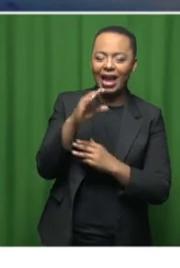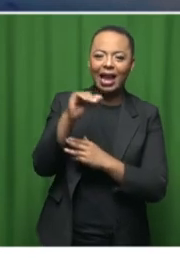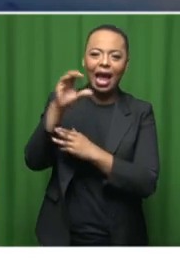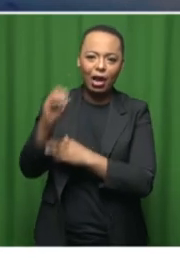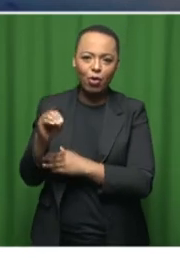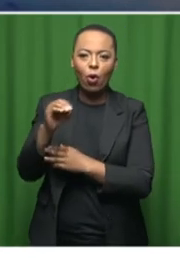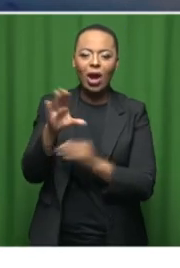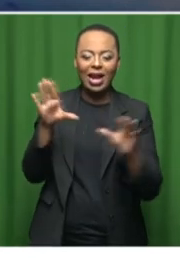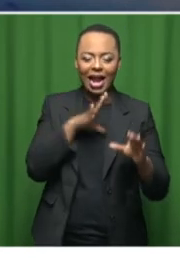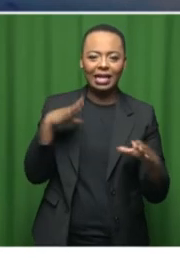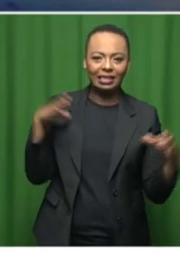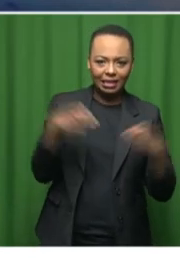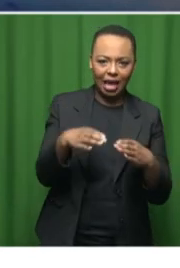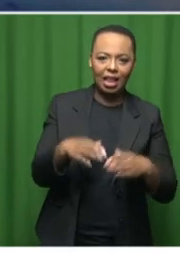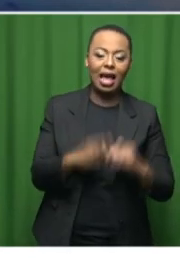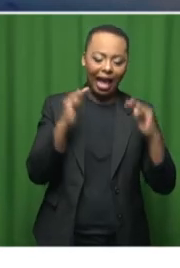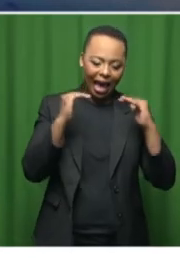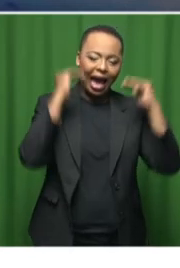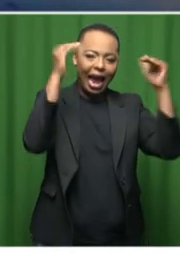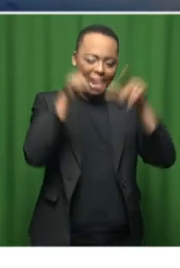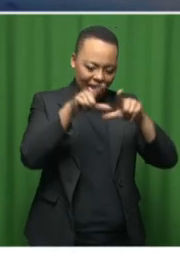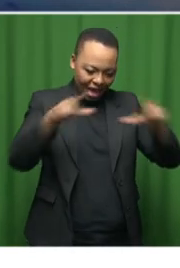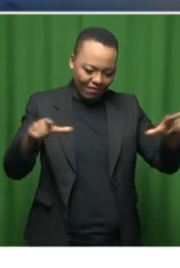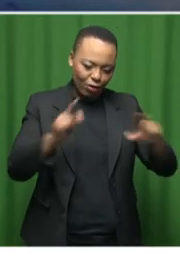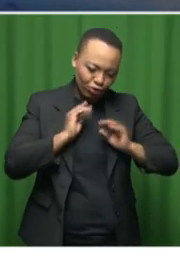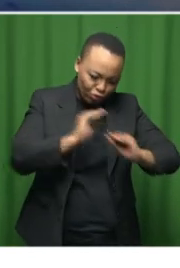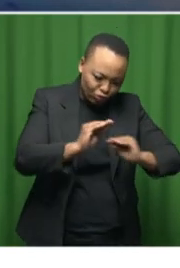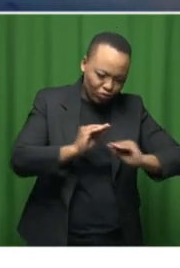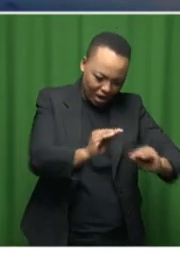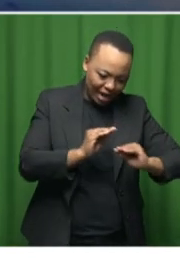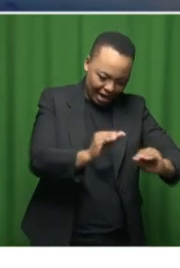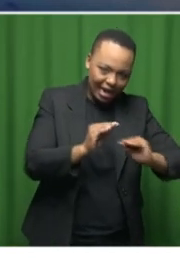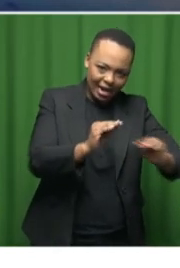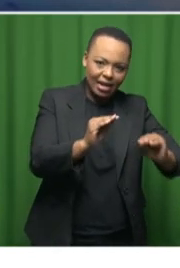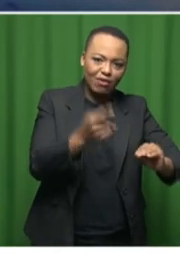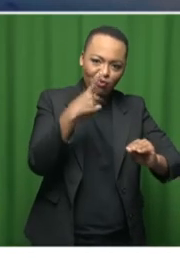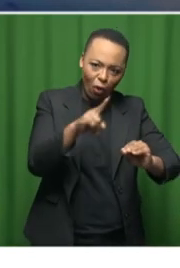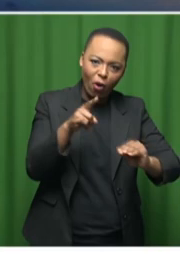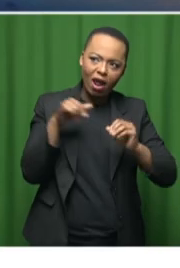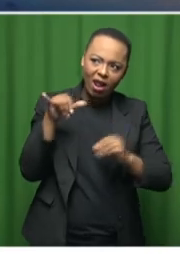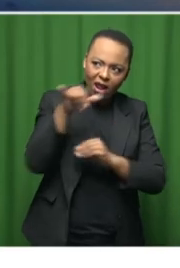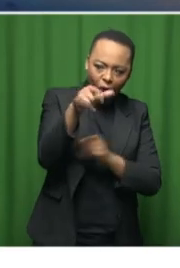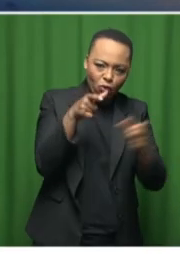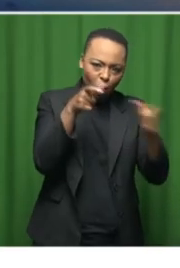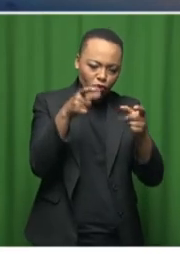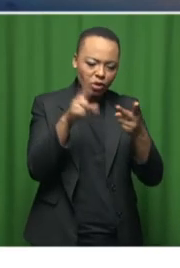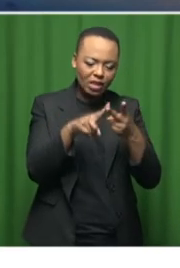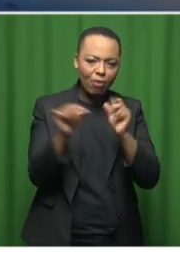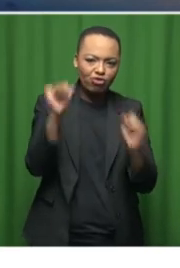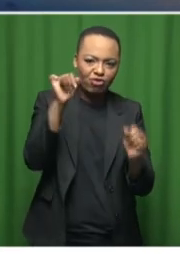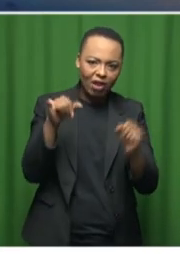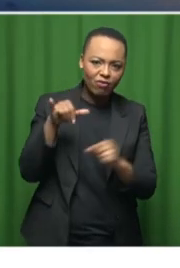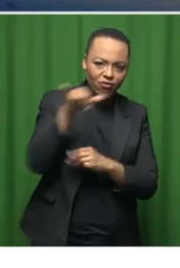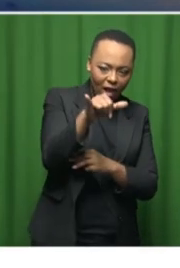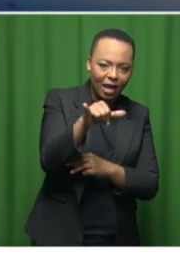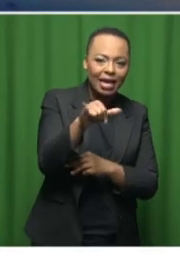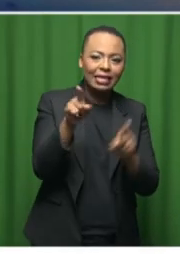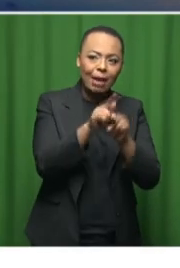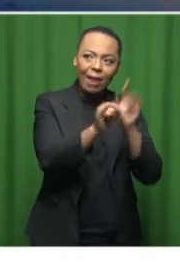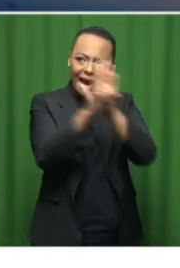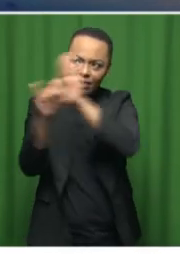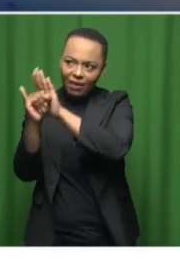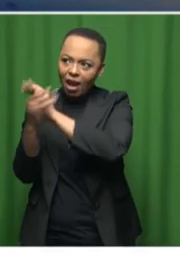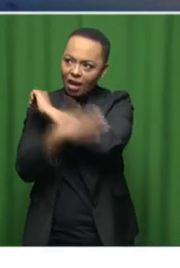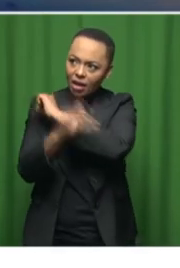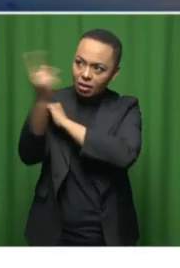which we're training our people. So yes, the quality of our training, but also continuing to identify other countries that can